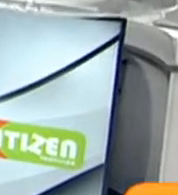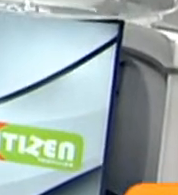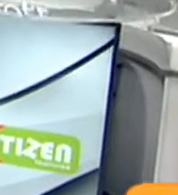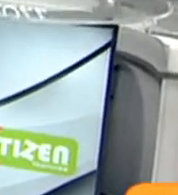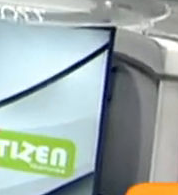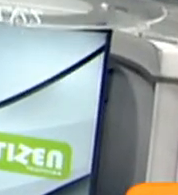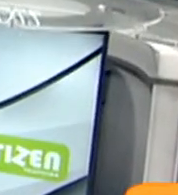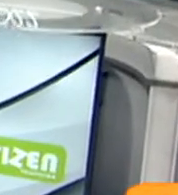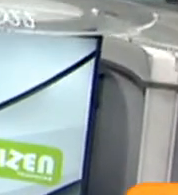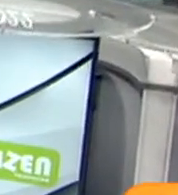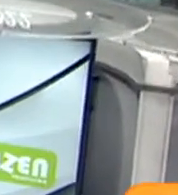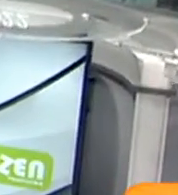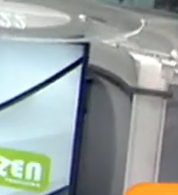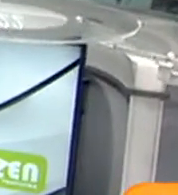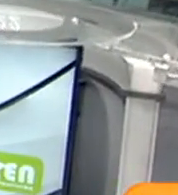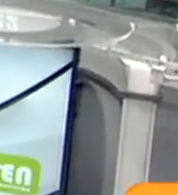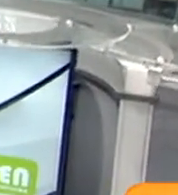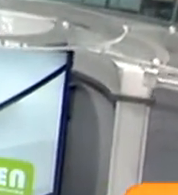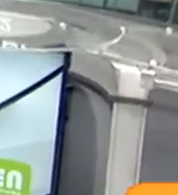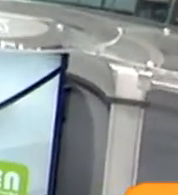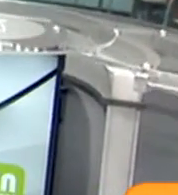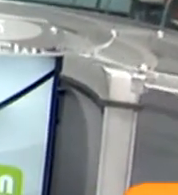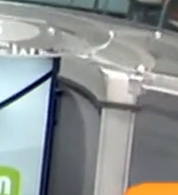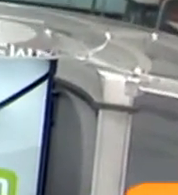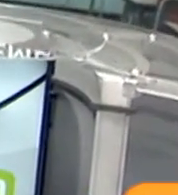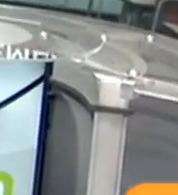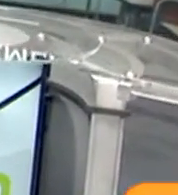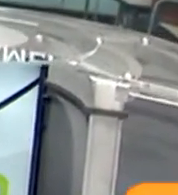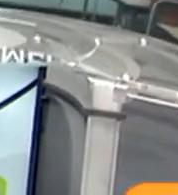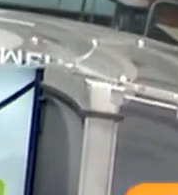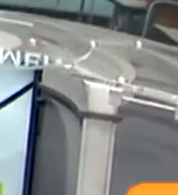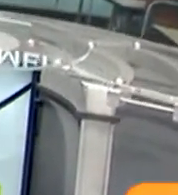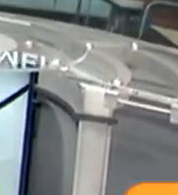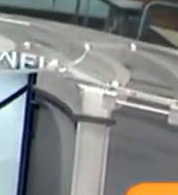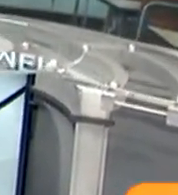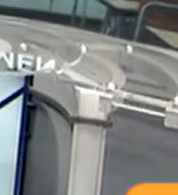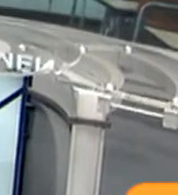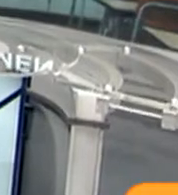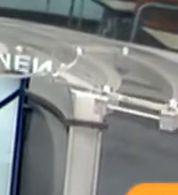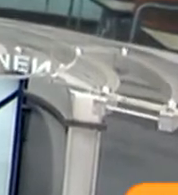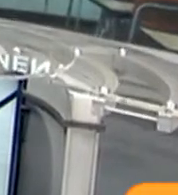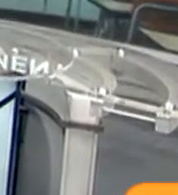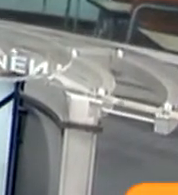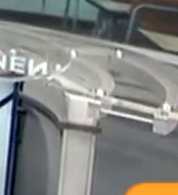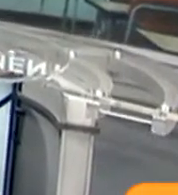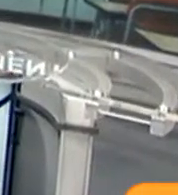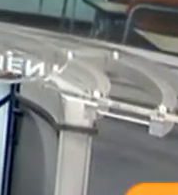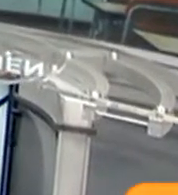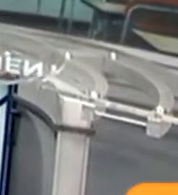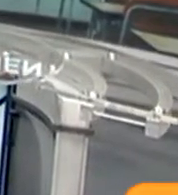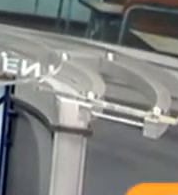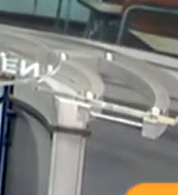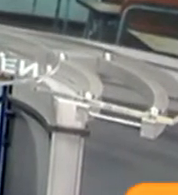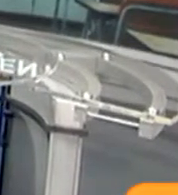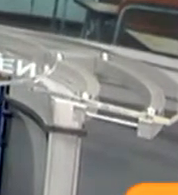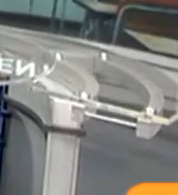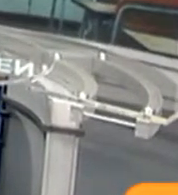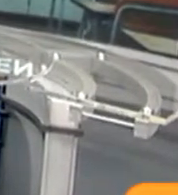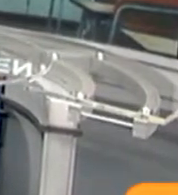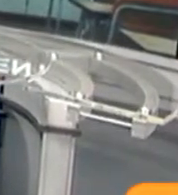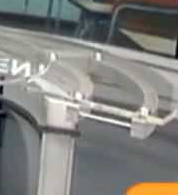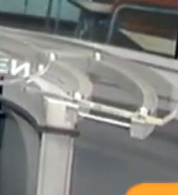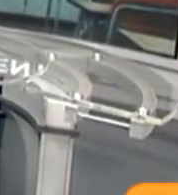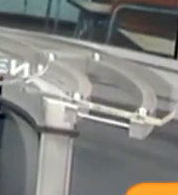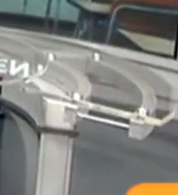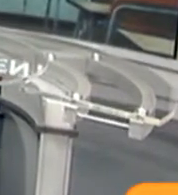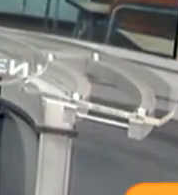just moved. But, obviously, the applications are 285,000. Those that have been placed are just below that number of applications. The